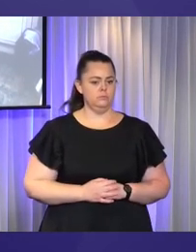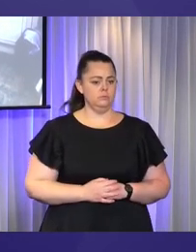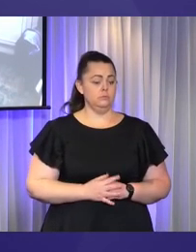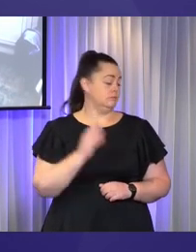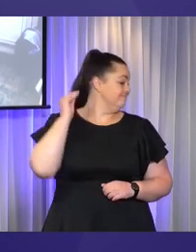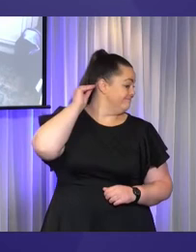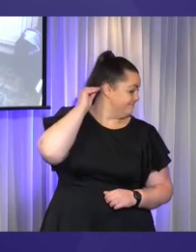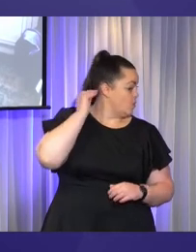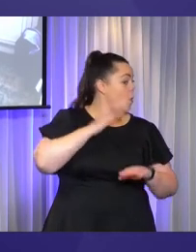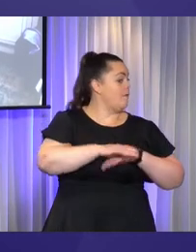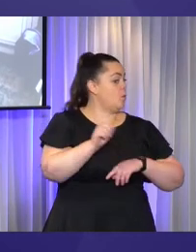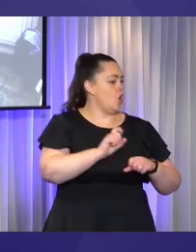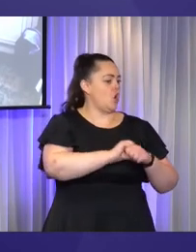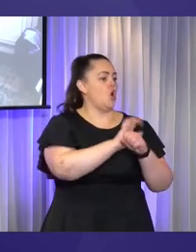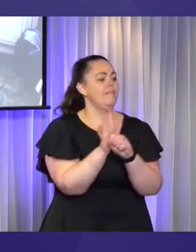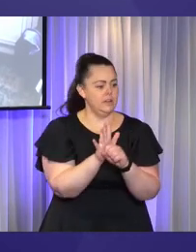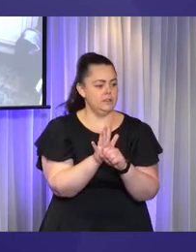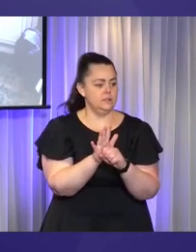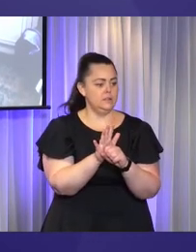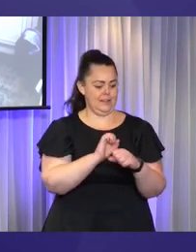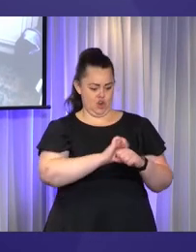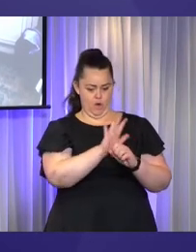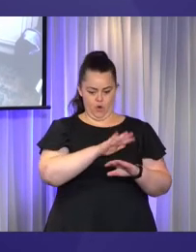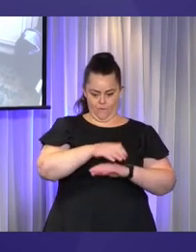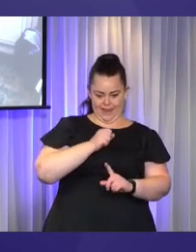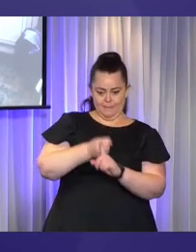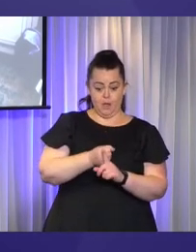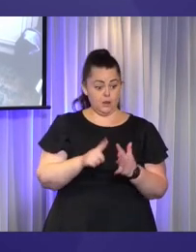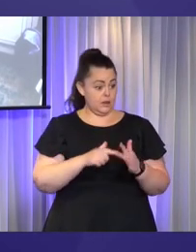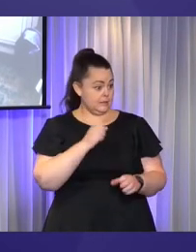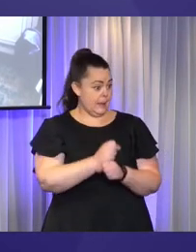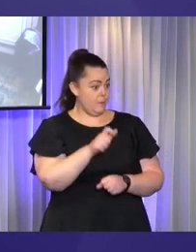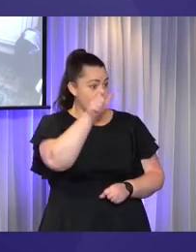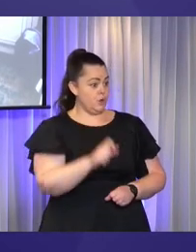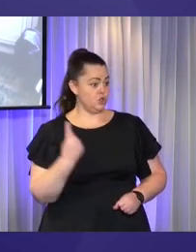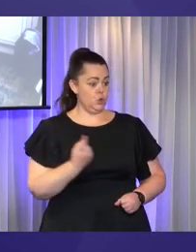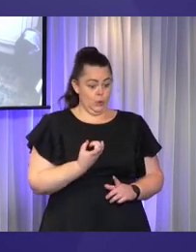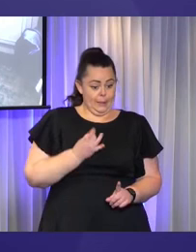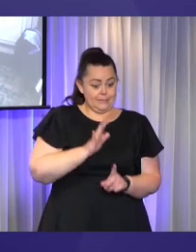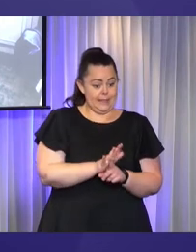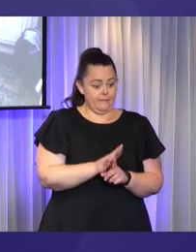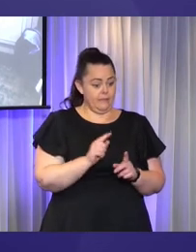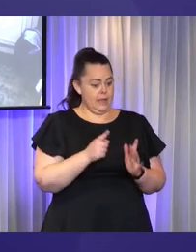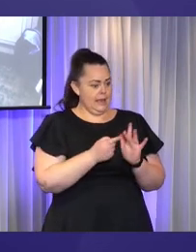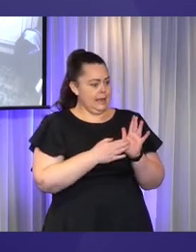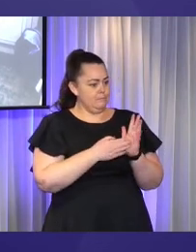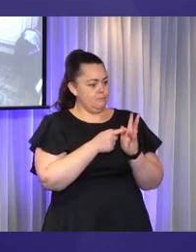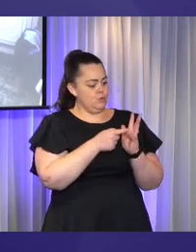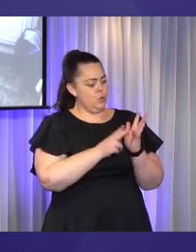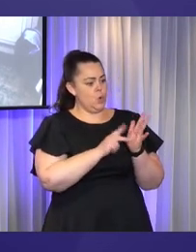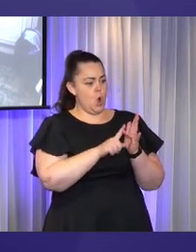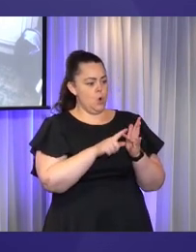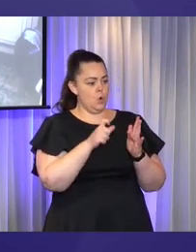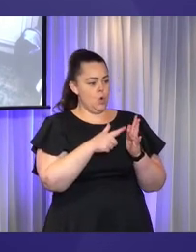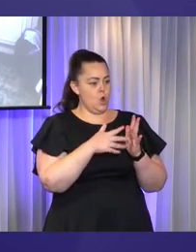and the effect that can have on people who are, for example, immunocompromised and the need for COVID to be properly considered. But